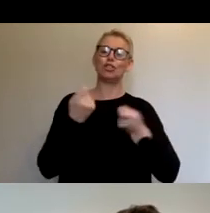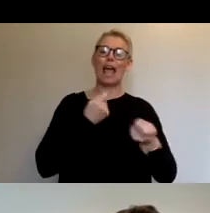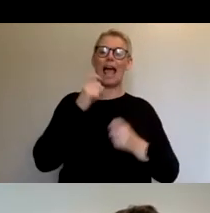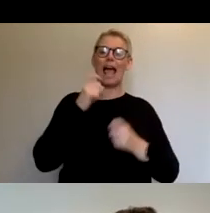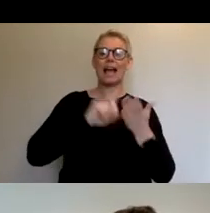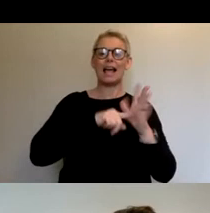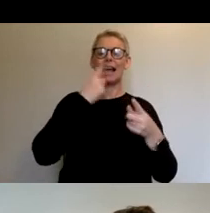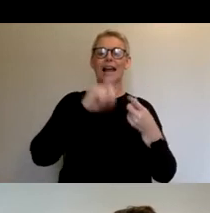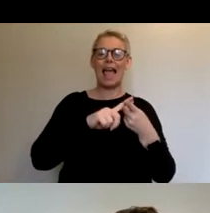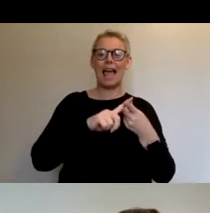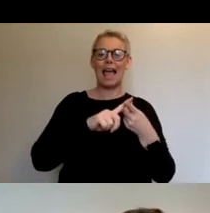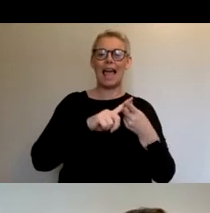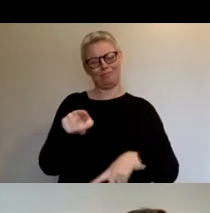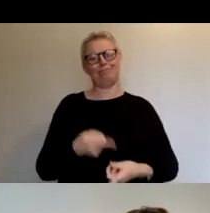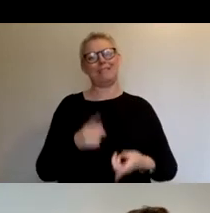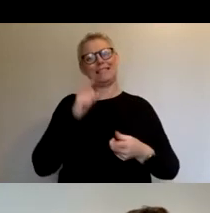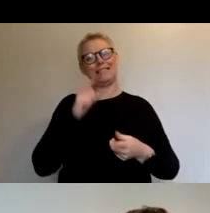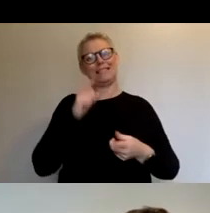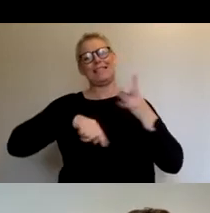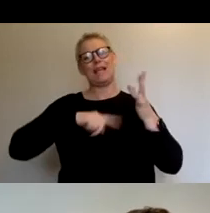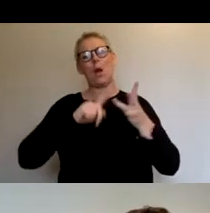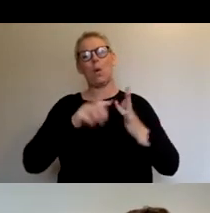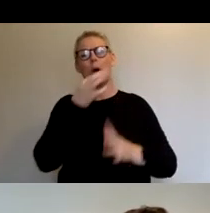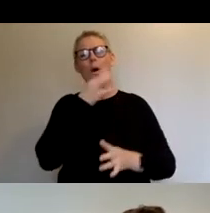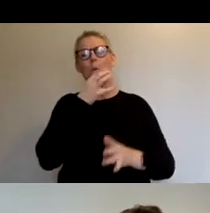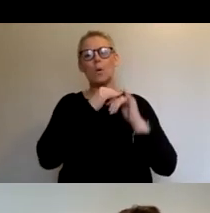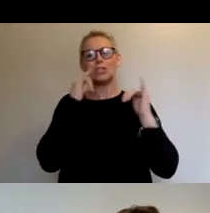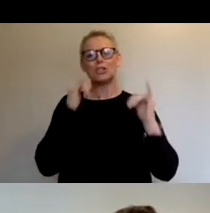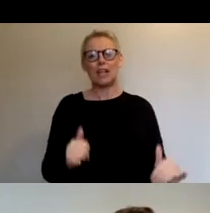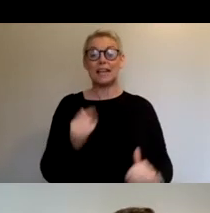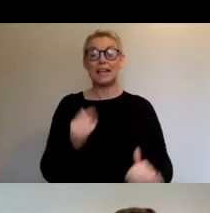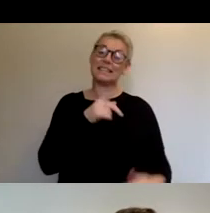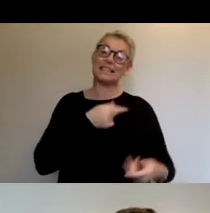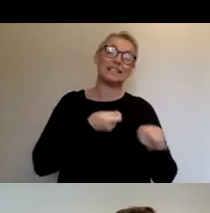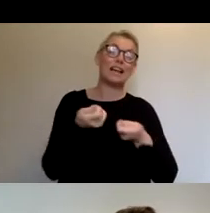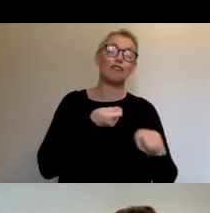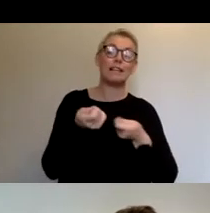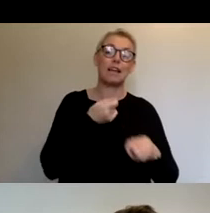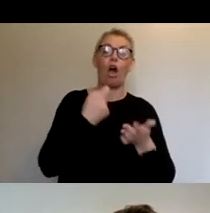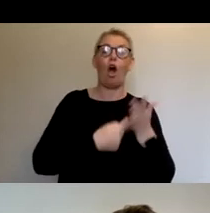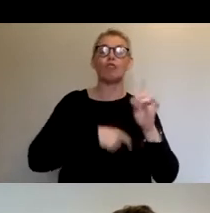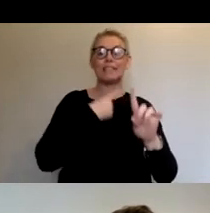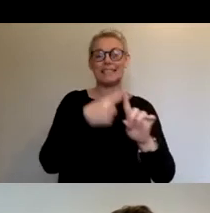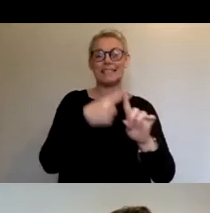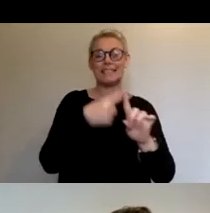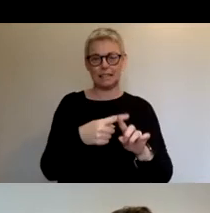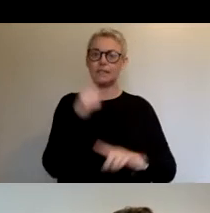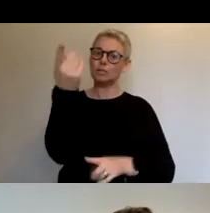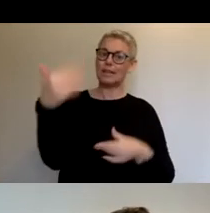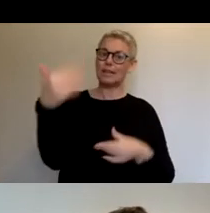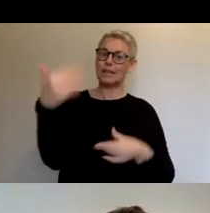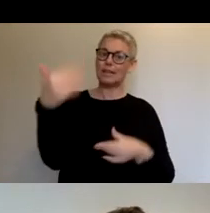CEO of the Watershed and the industry co-director of the Bristol and Bath Creative R&D. Clare joined the Watershed in 2004,